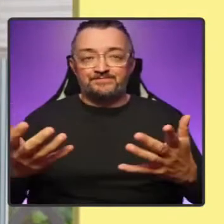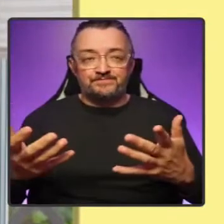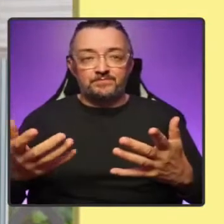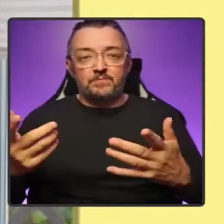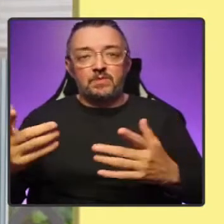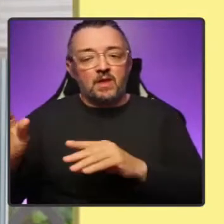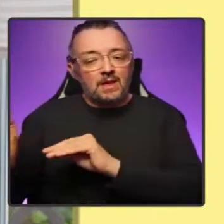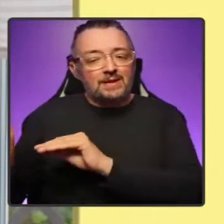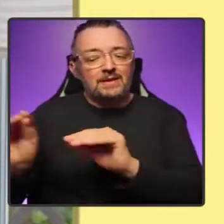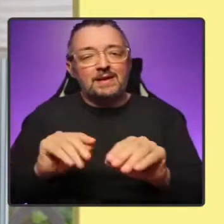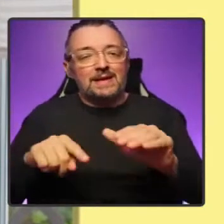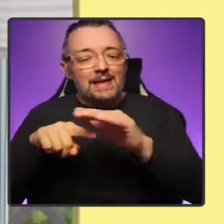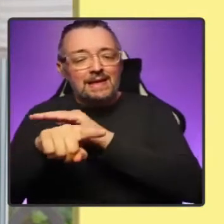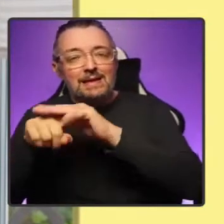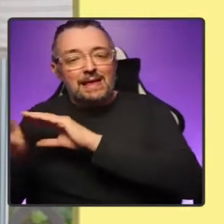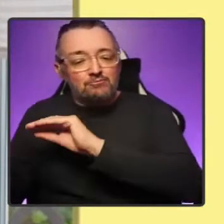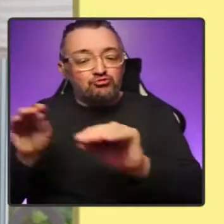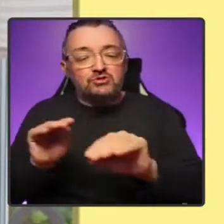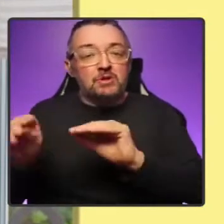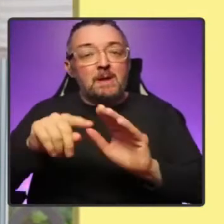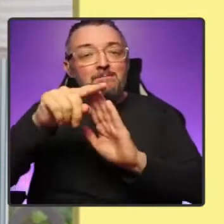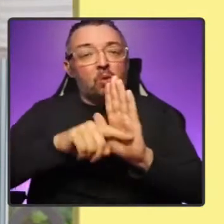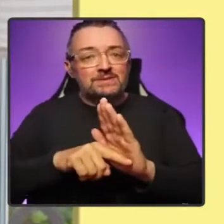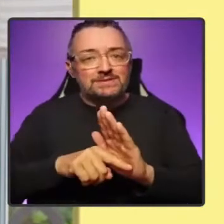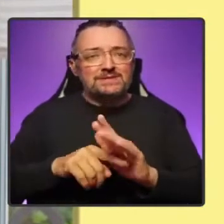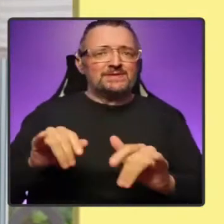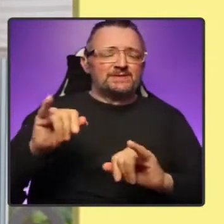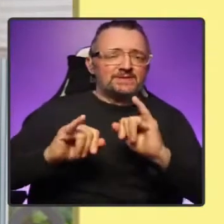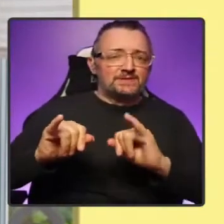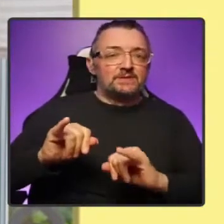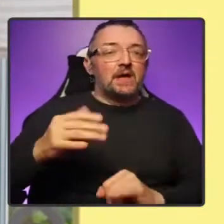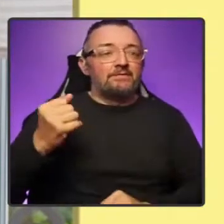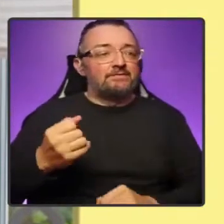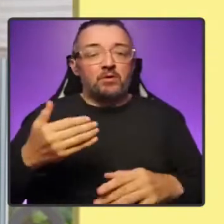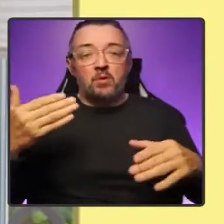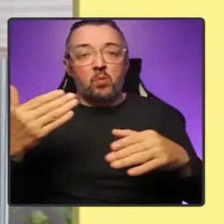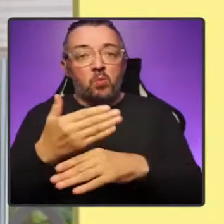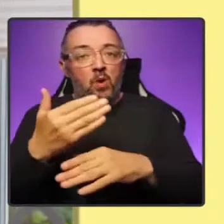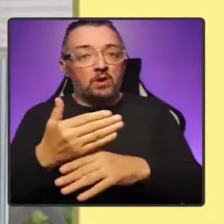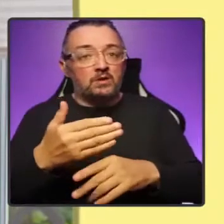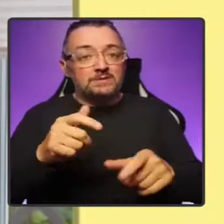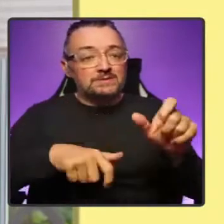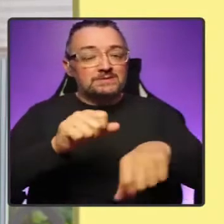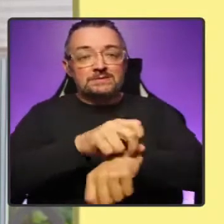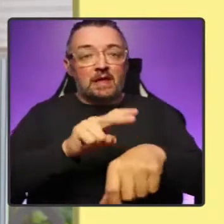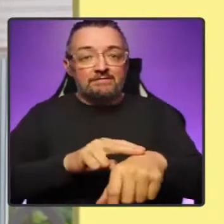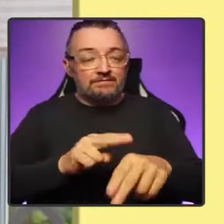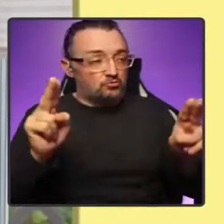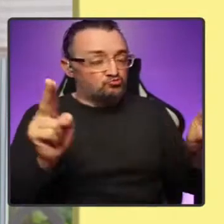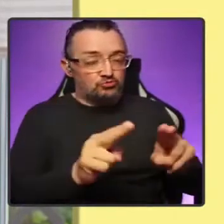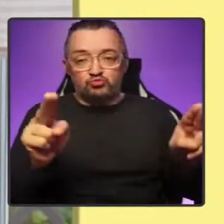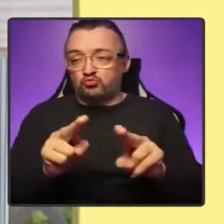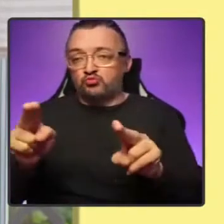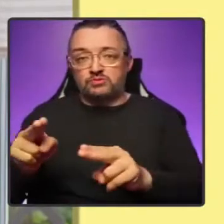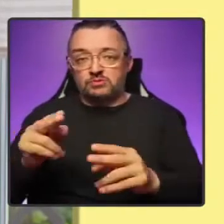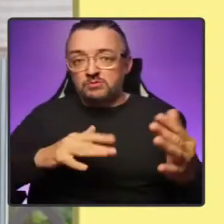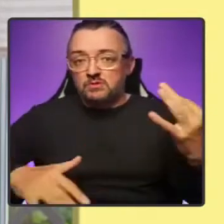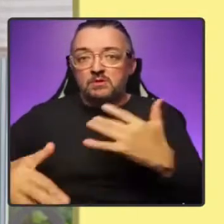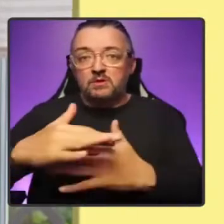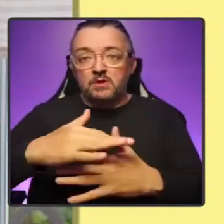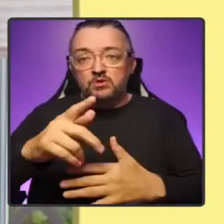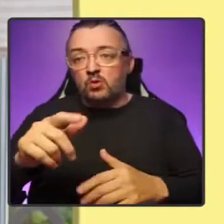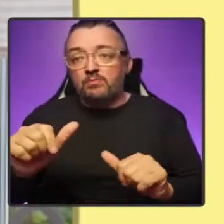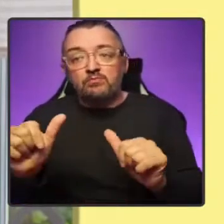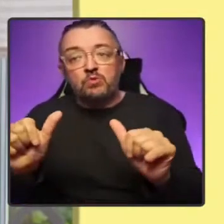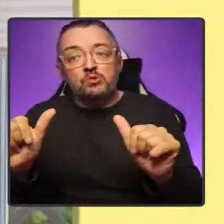is also causing acute labour shortages across many sectors. So the short term costs are very